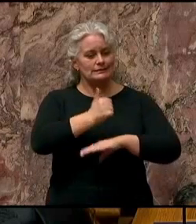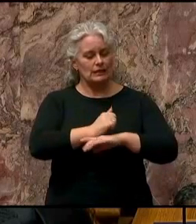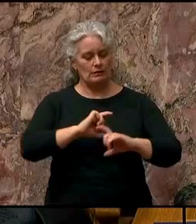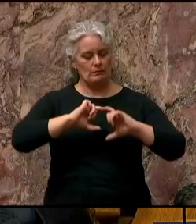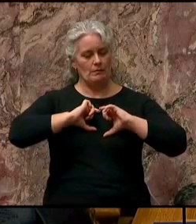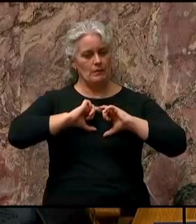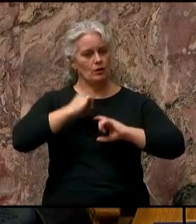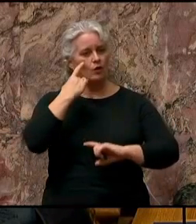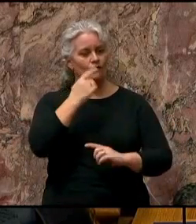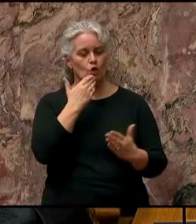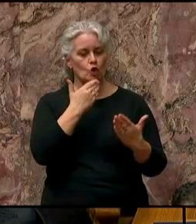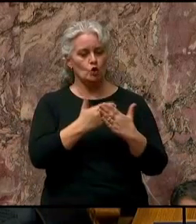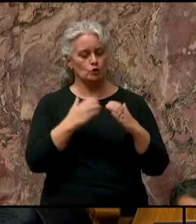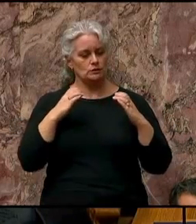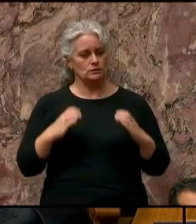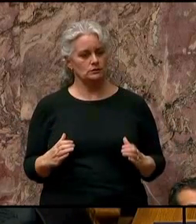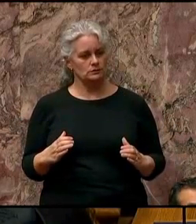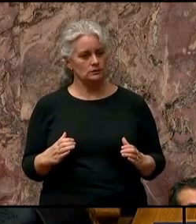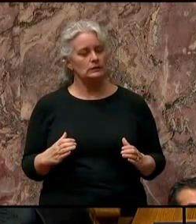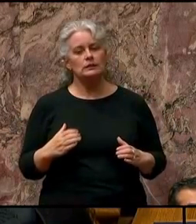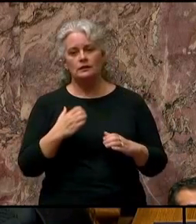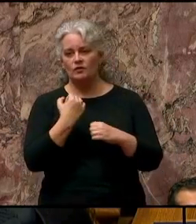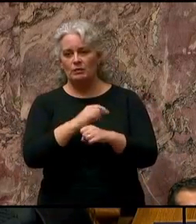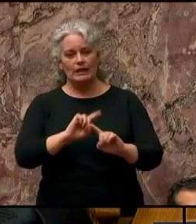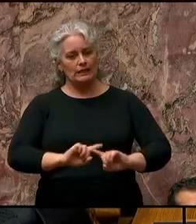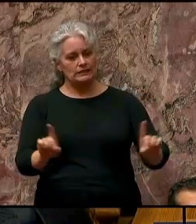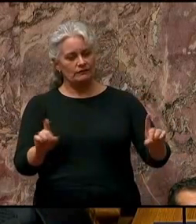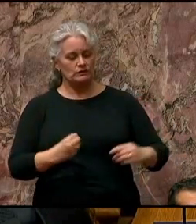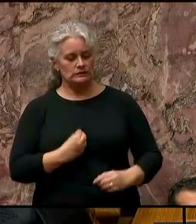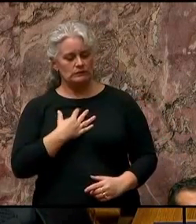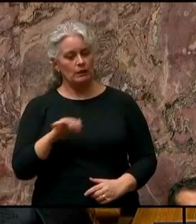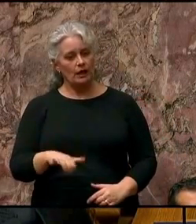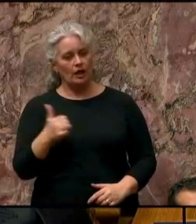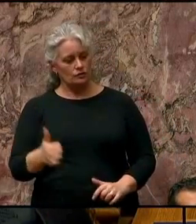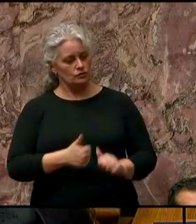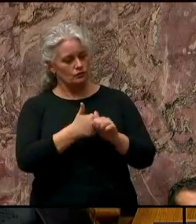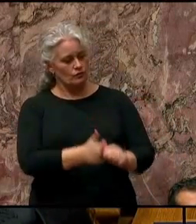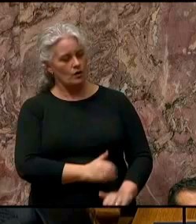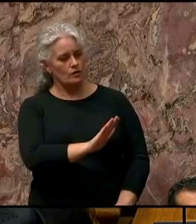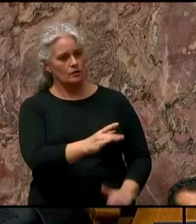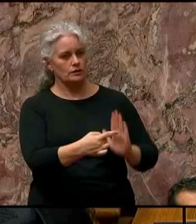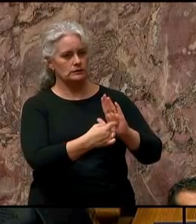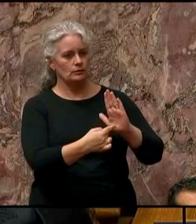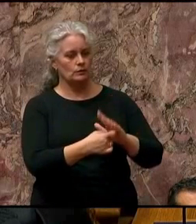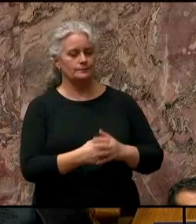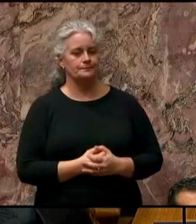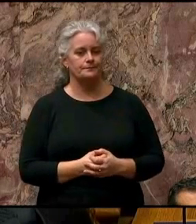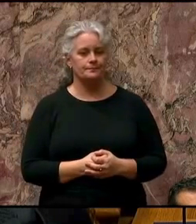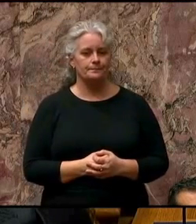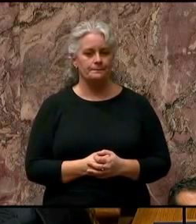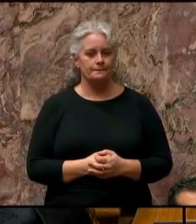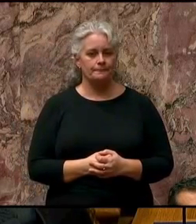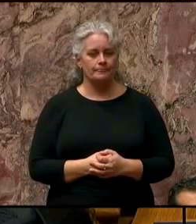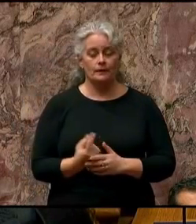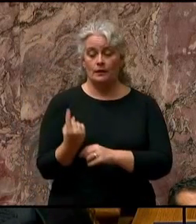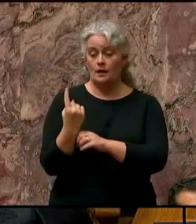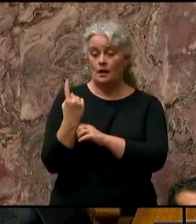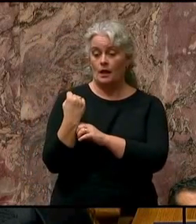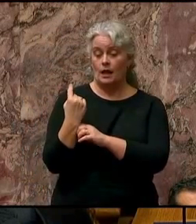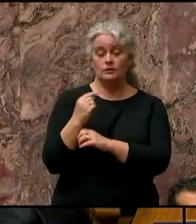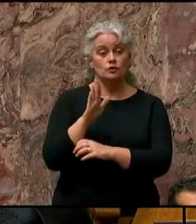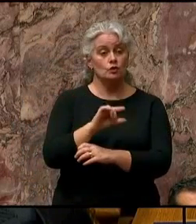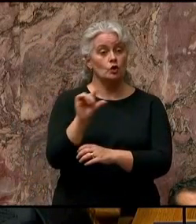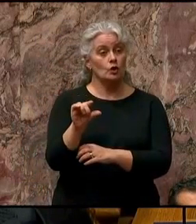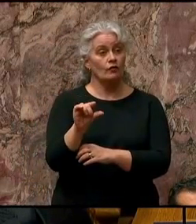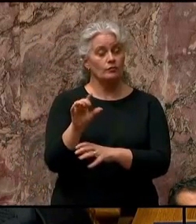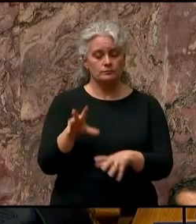To thank them for making a difference and inspire others to follow their example. Last year, your government